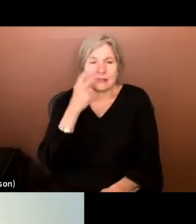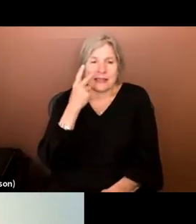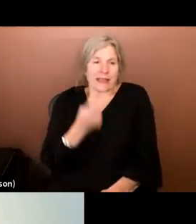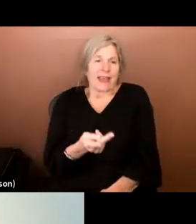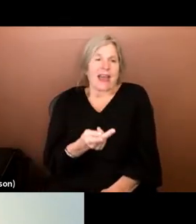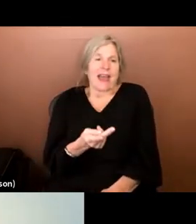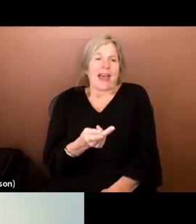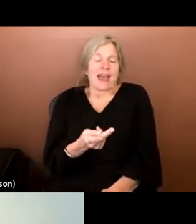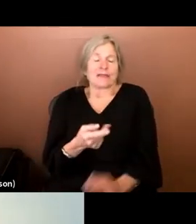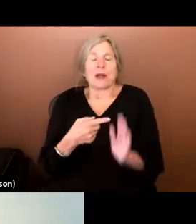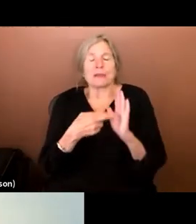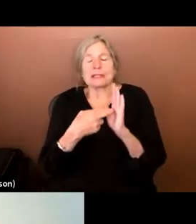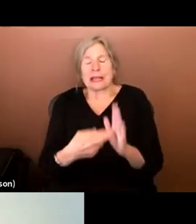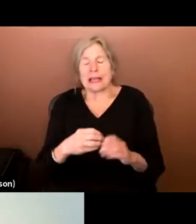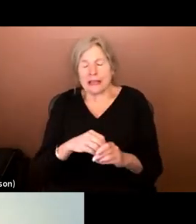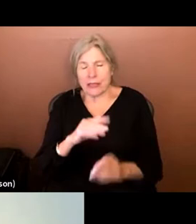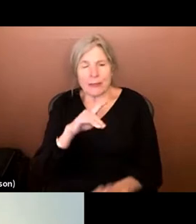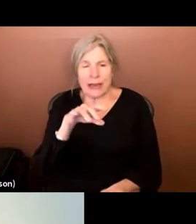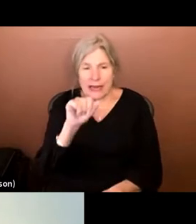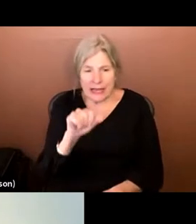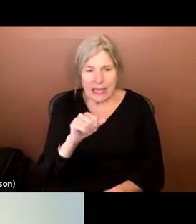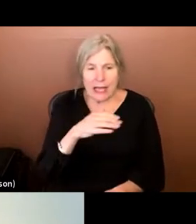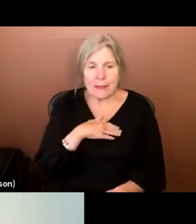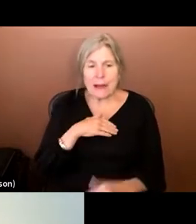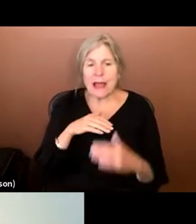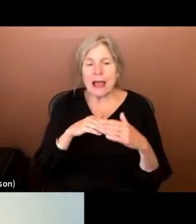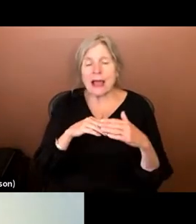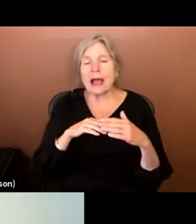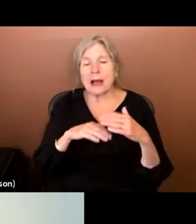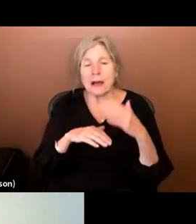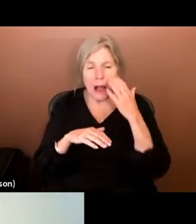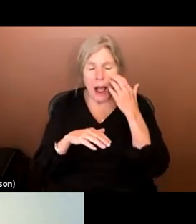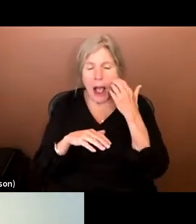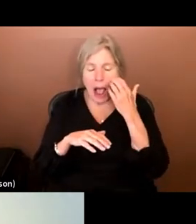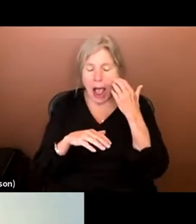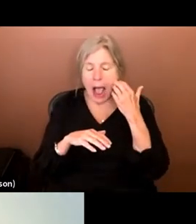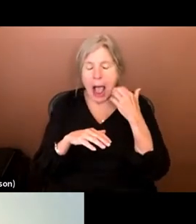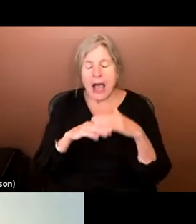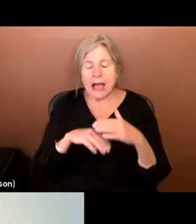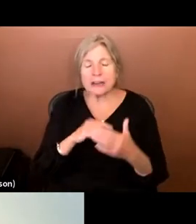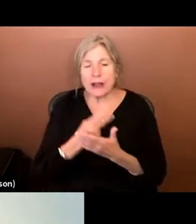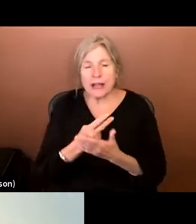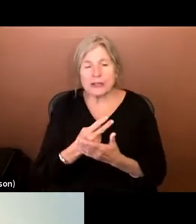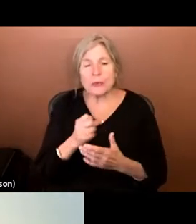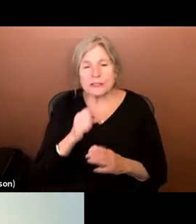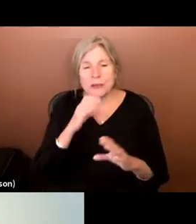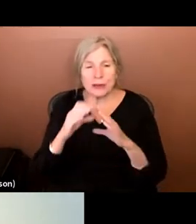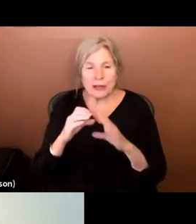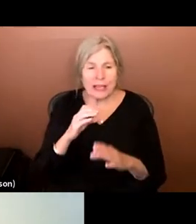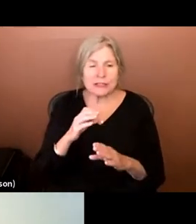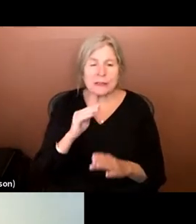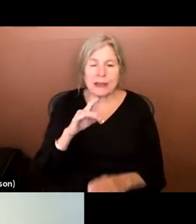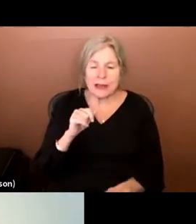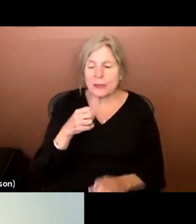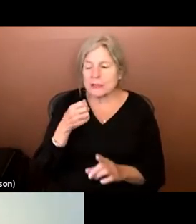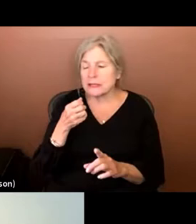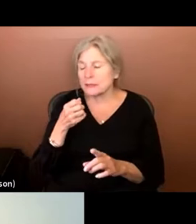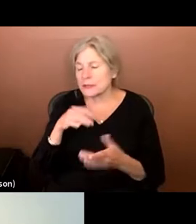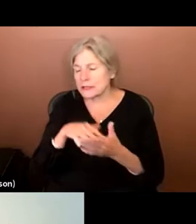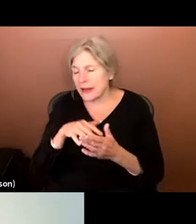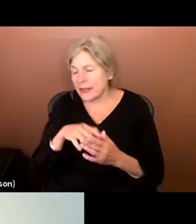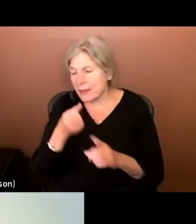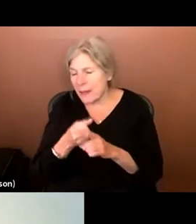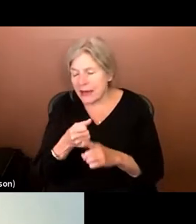that in the media. And my undergraduate work is around communications and media, where we studied the impact of media.